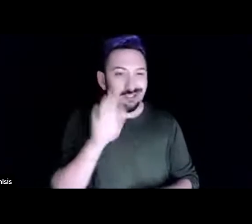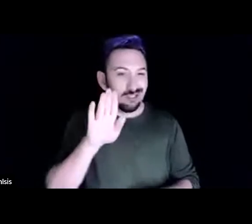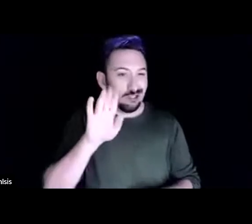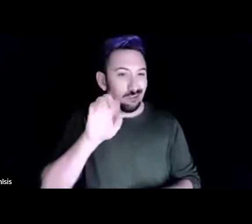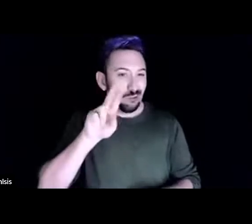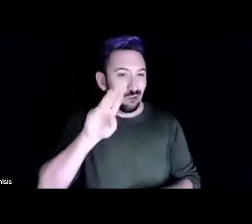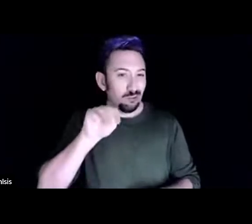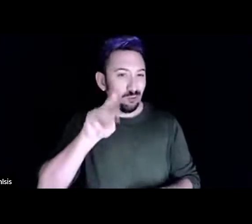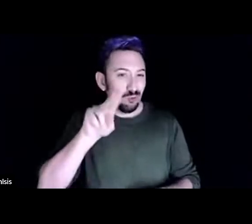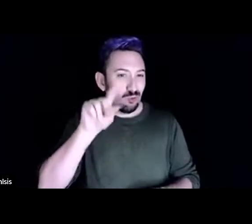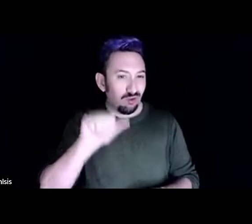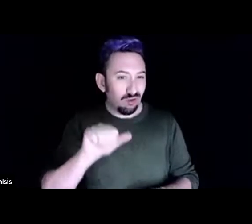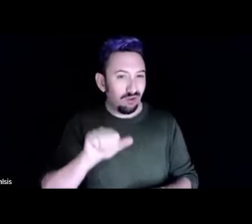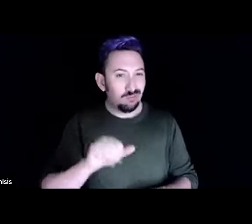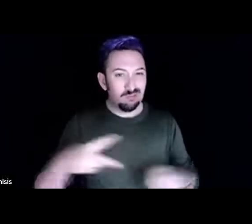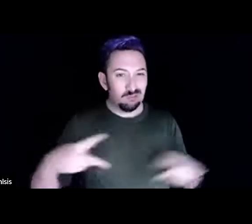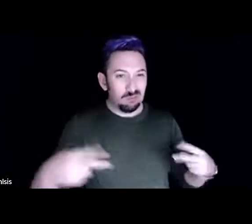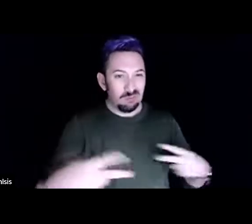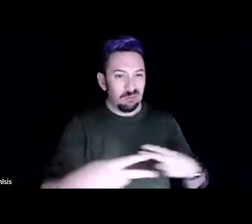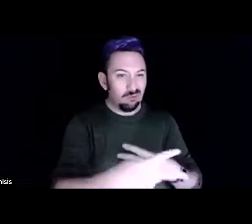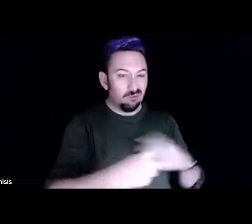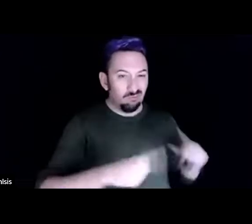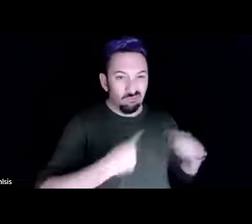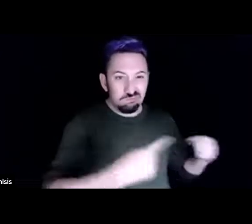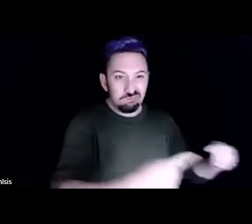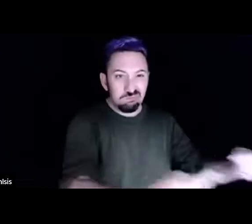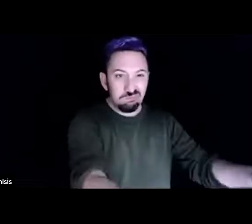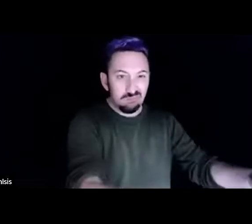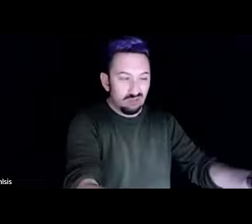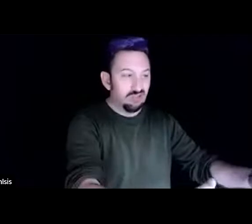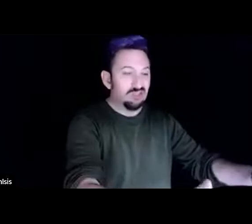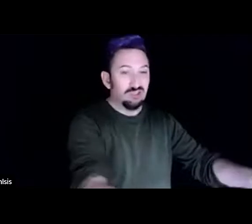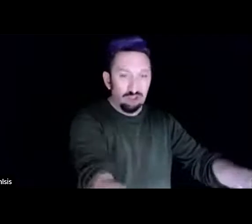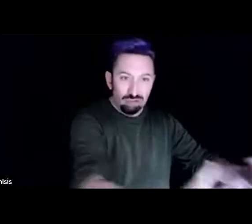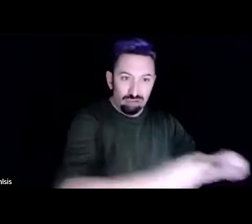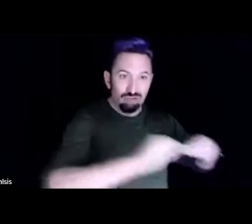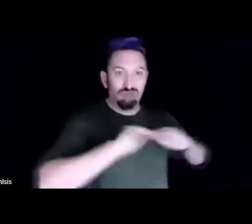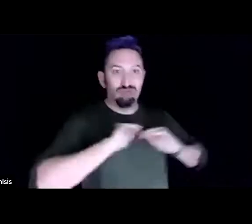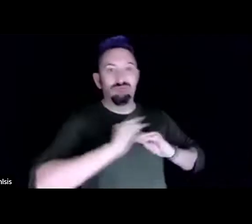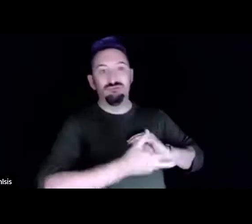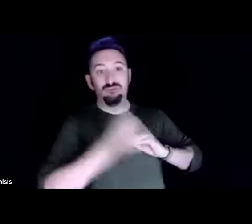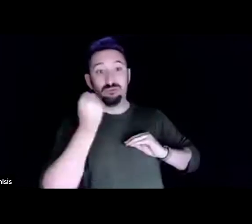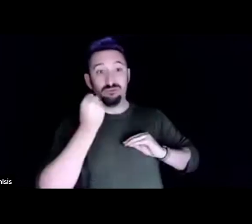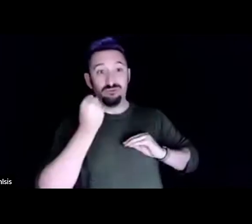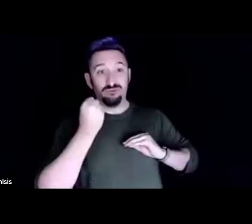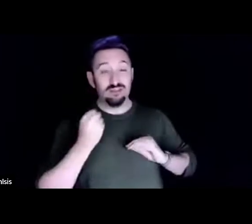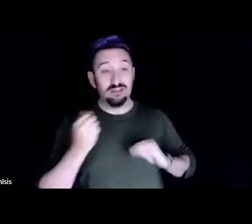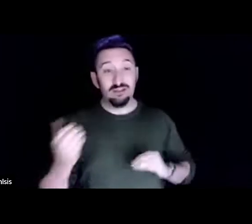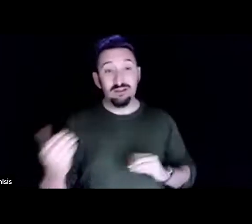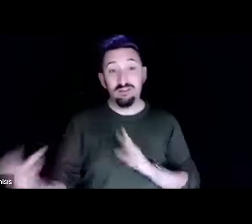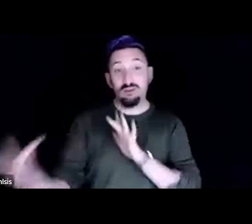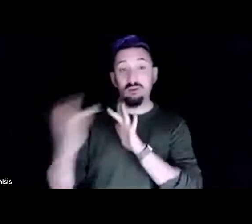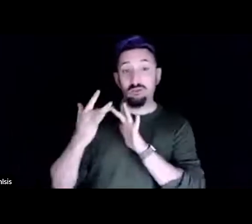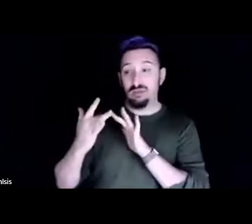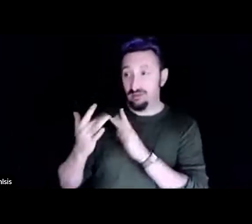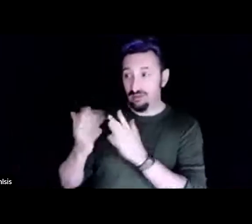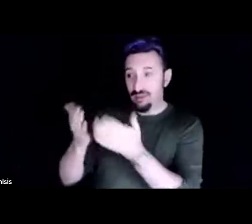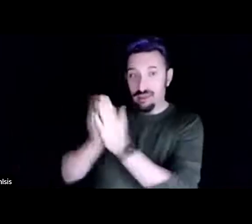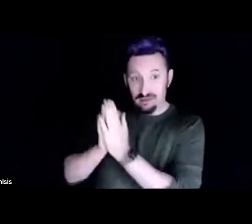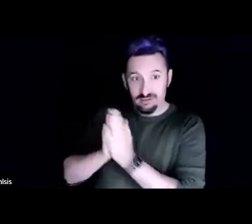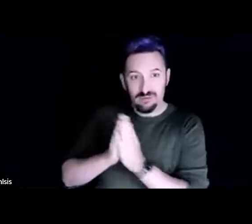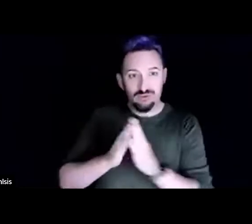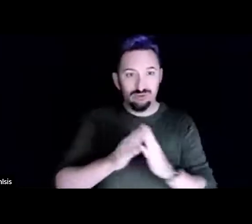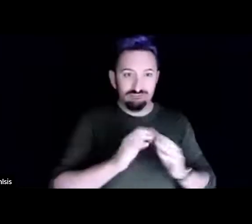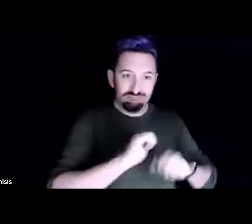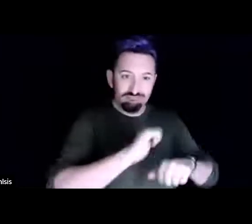um and I was asked to help build a garden there um the principal who did